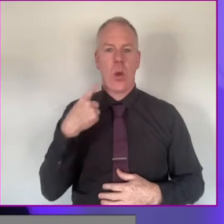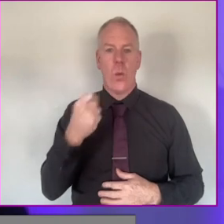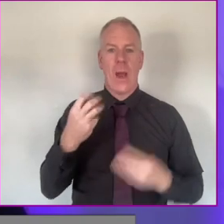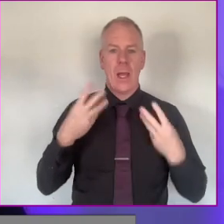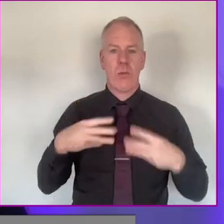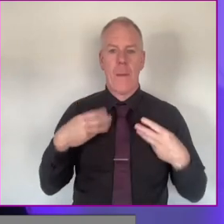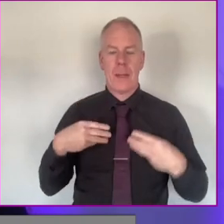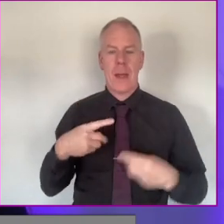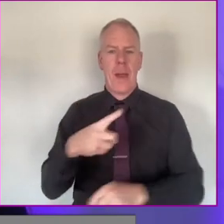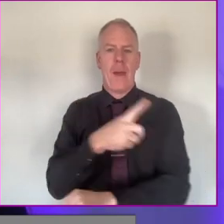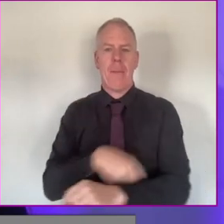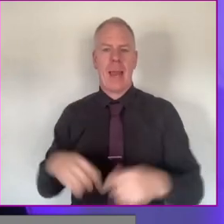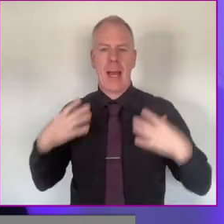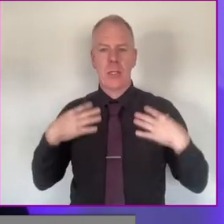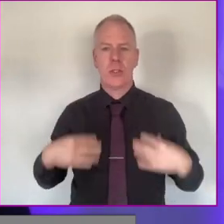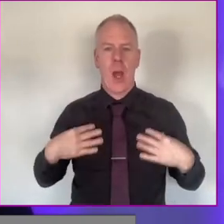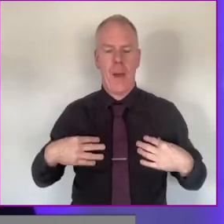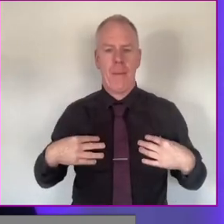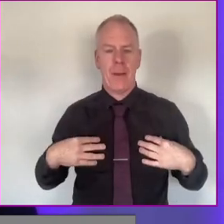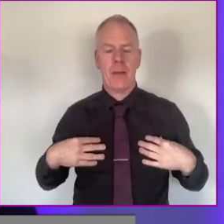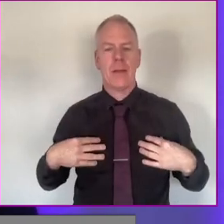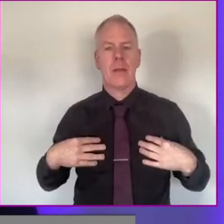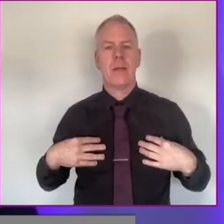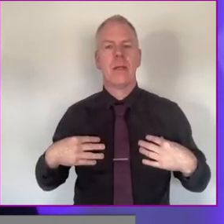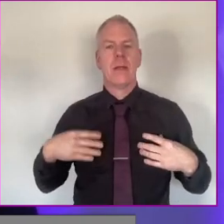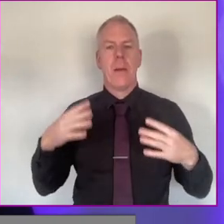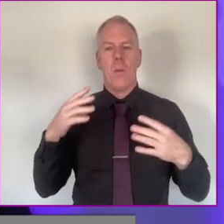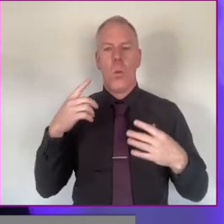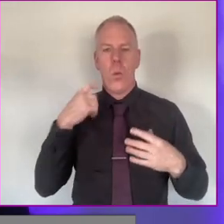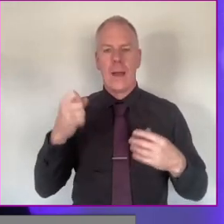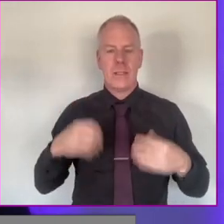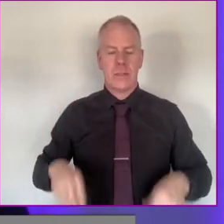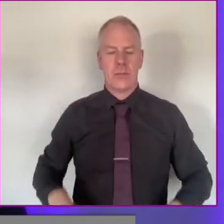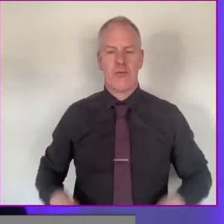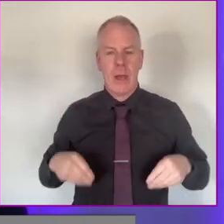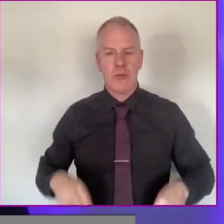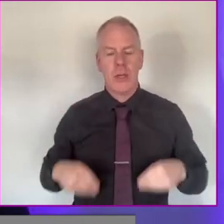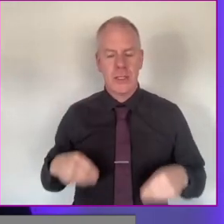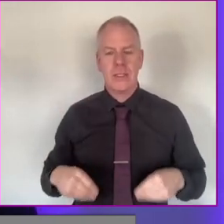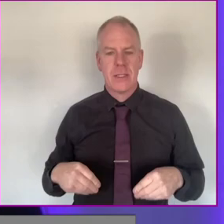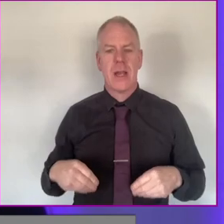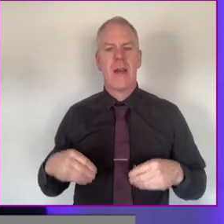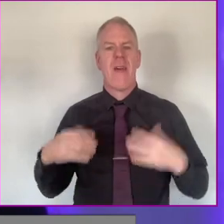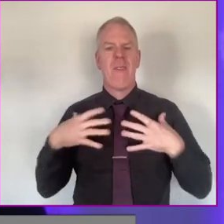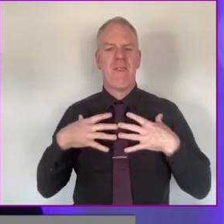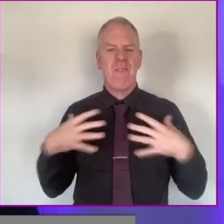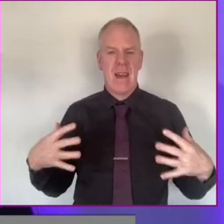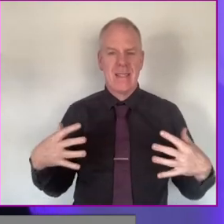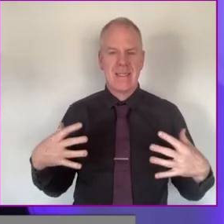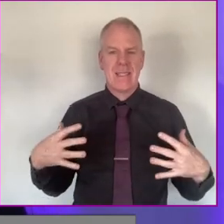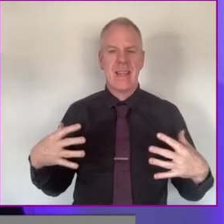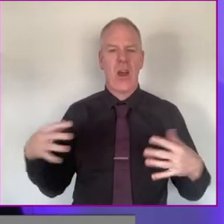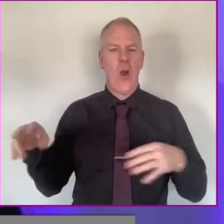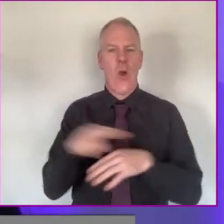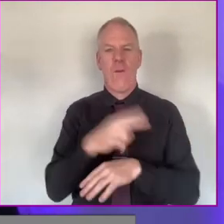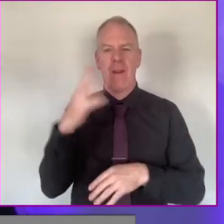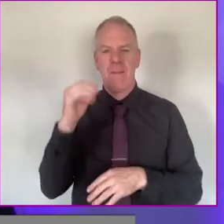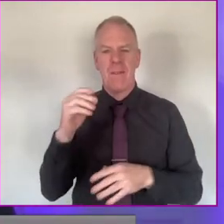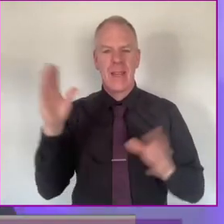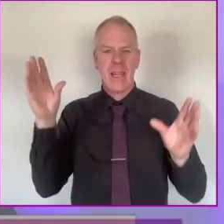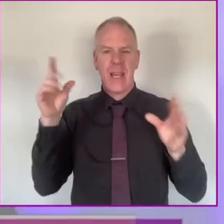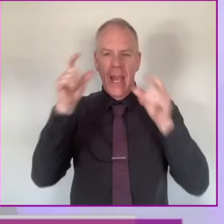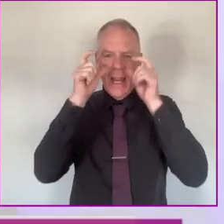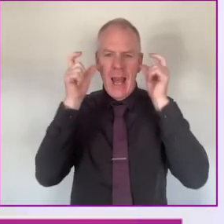wearing a black top and dark trousers. I am fat, feminist and over 50. And I wear glasses and I have short brown hair.